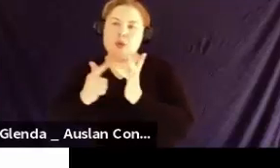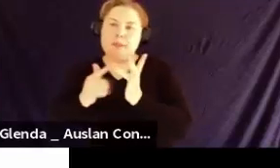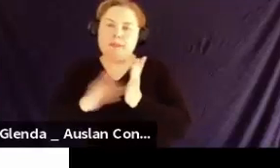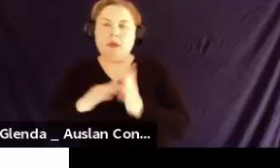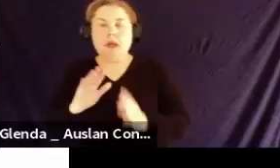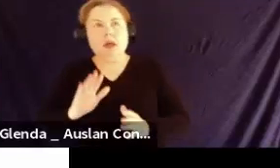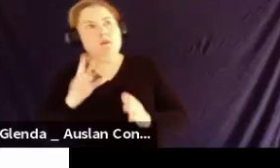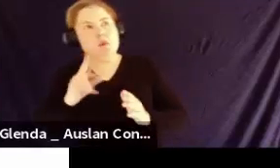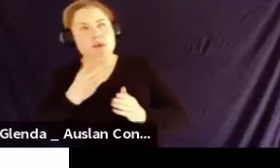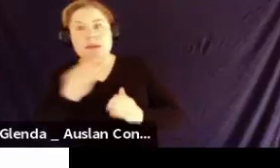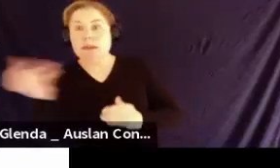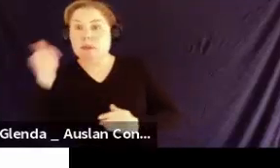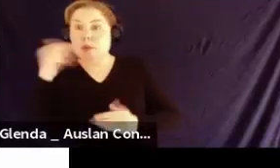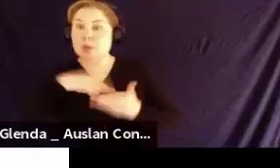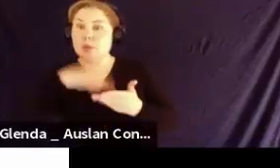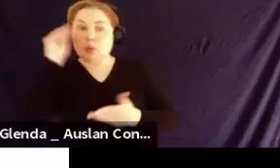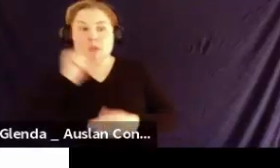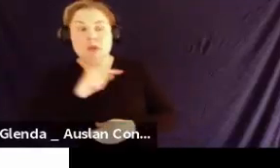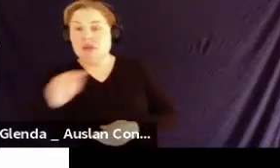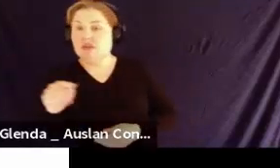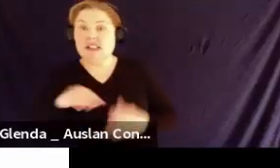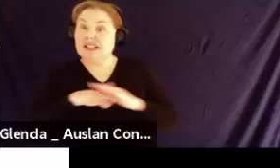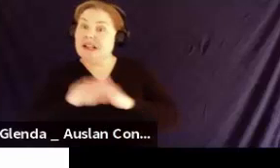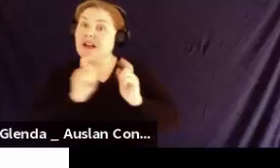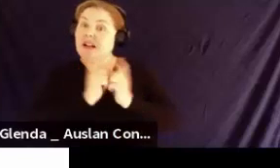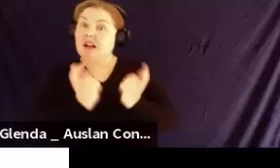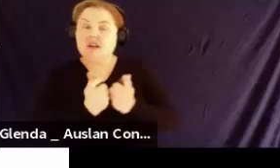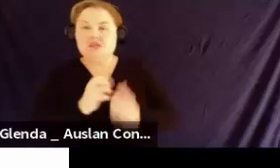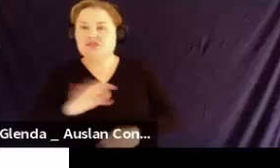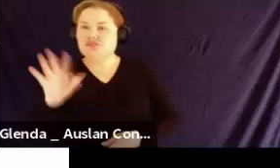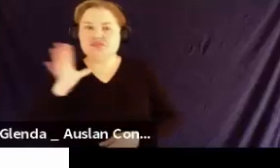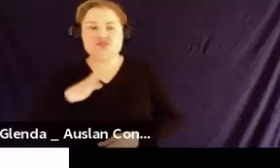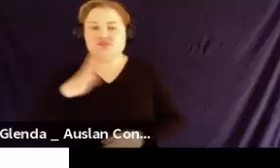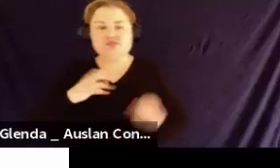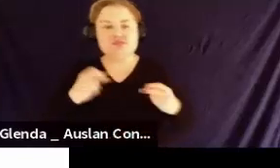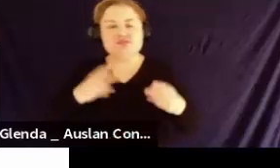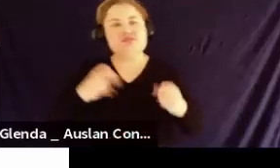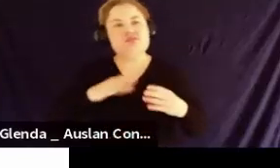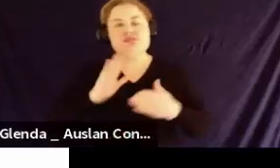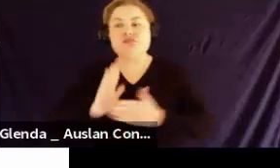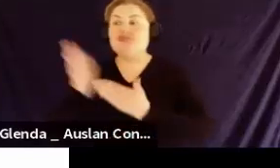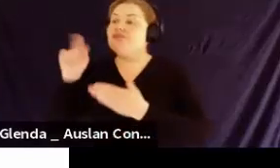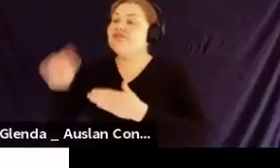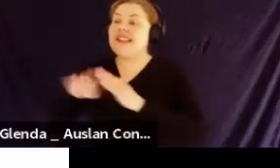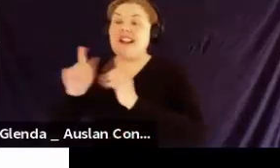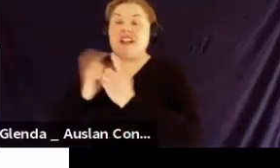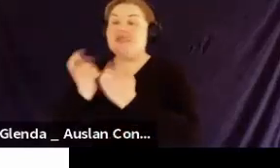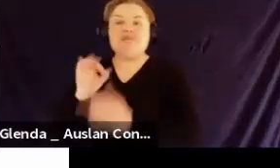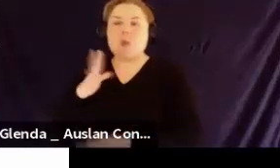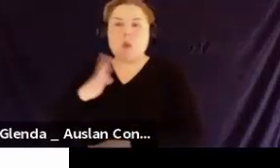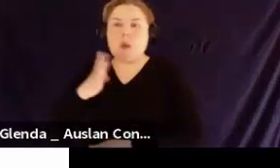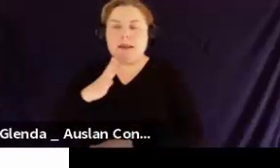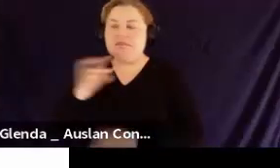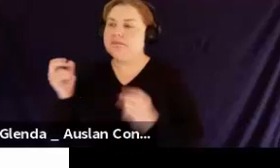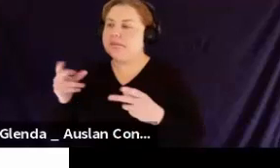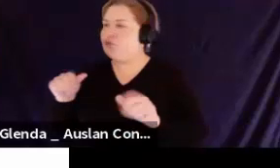who were actually in the class, they didn't need captioning. But when they went online, they did. So that's just a few of them. And can we go on to the